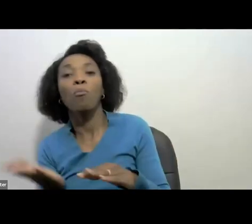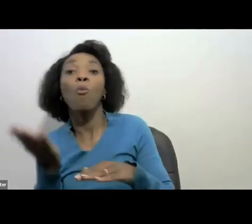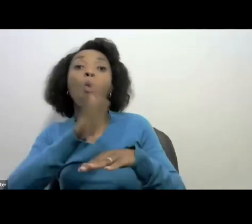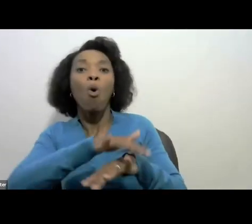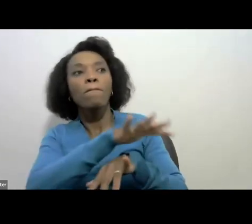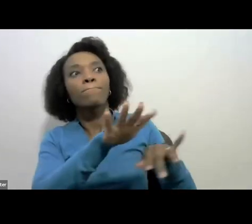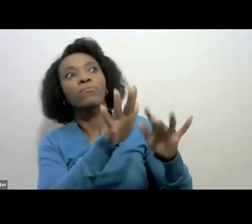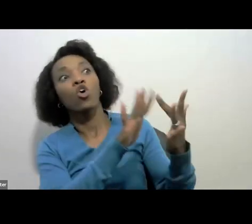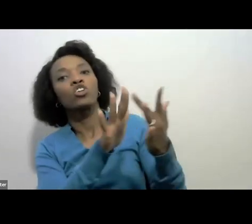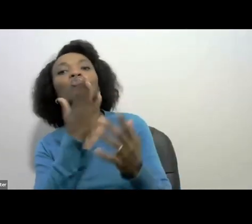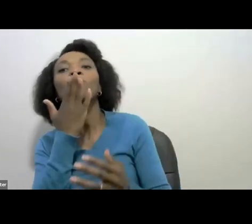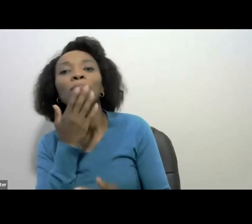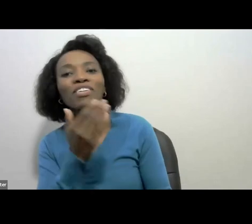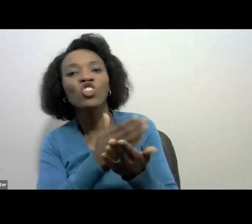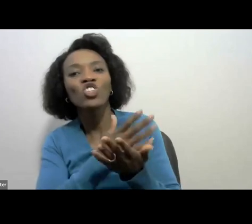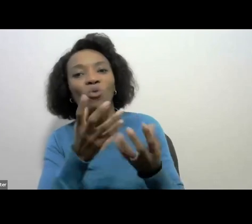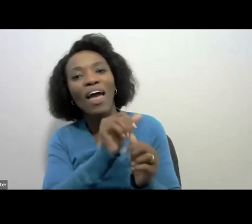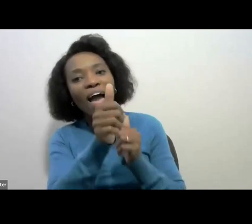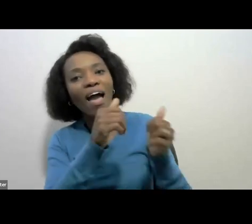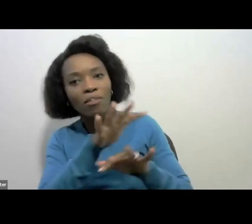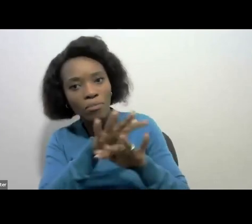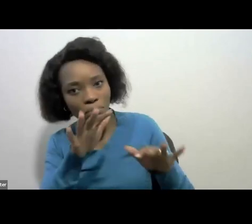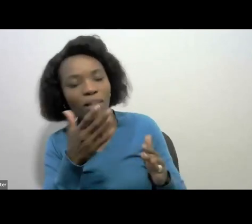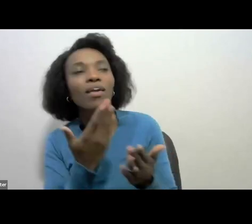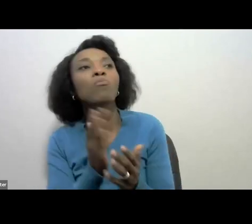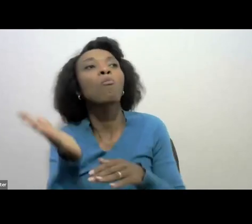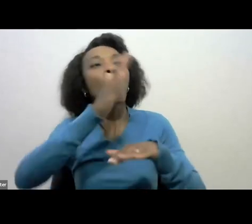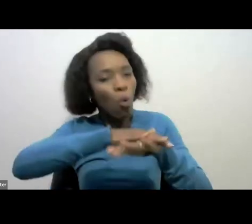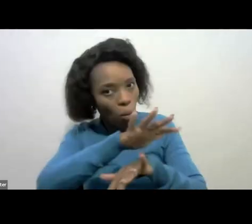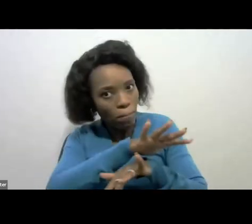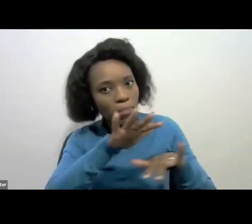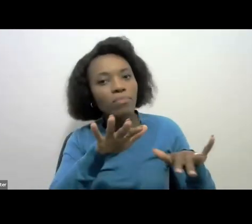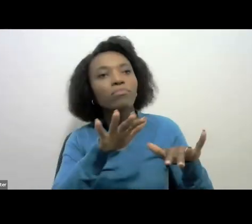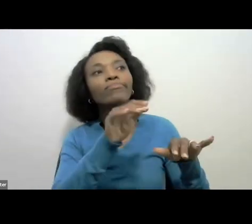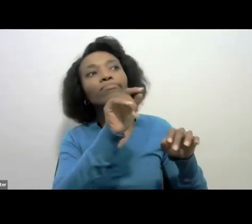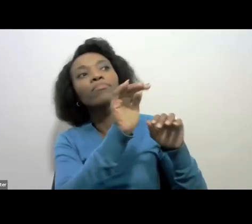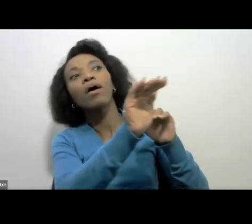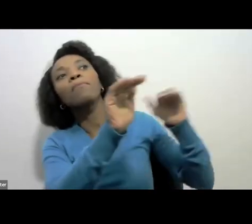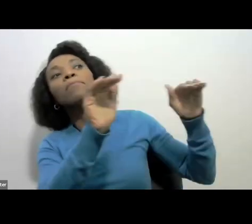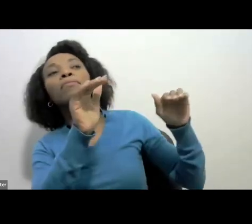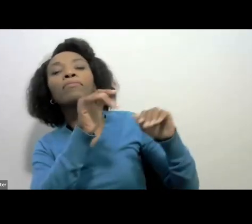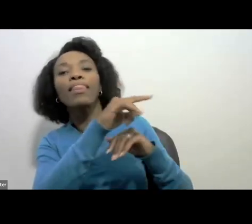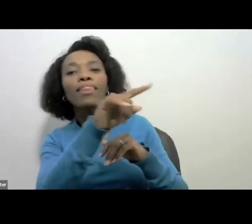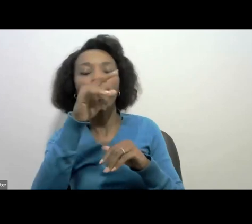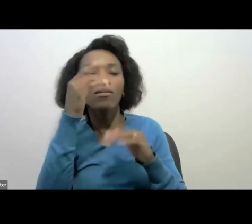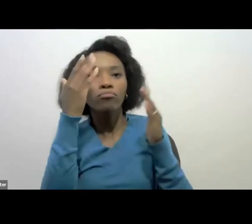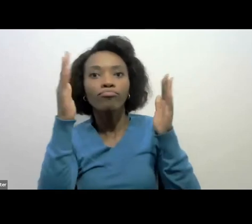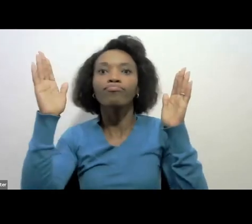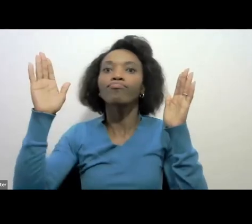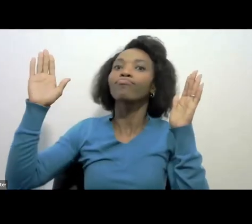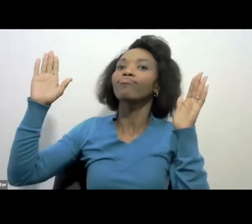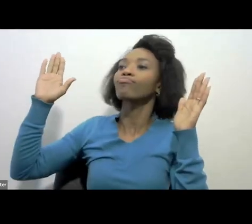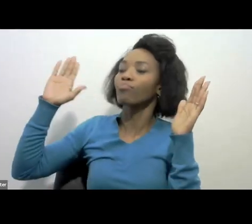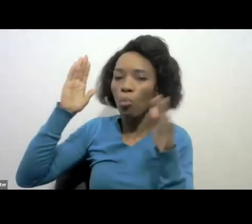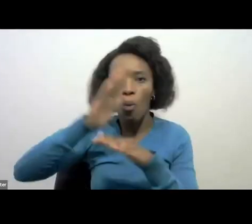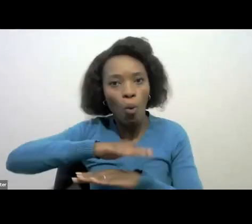Please share this with others so that we can be able to make sure the wider sense of our community, your community get to